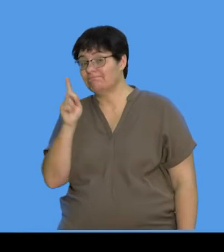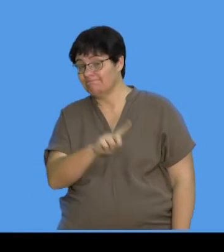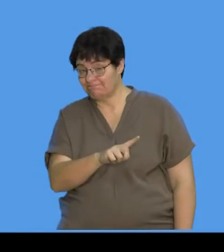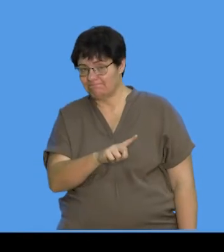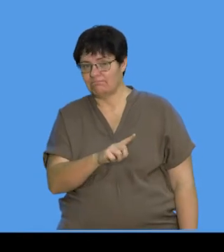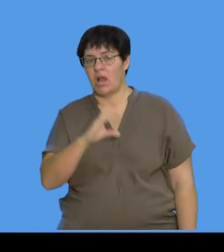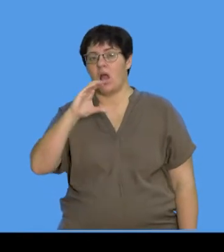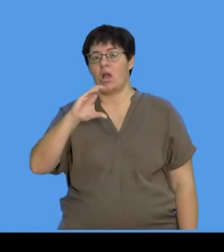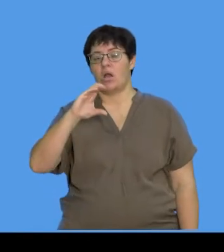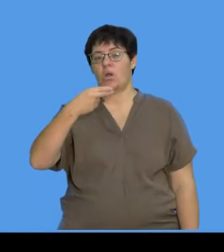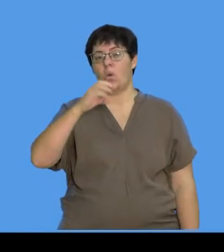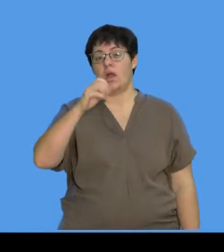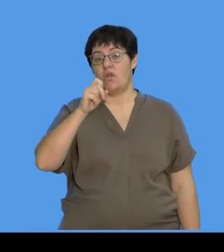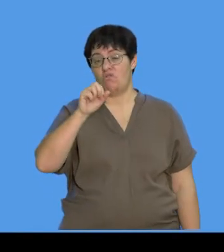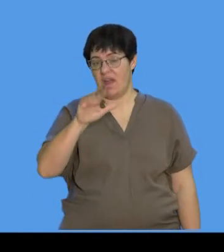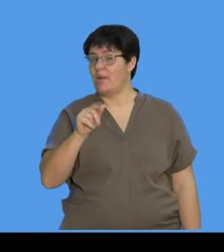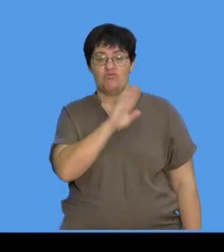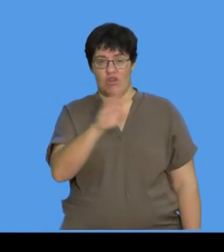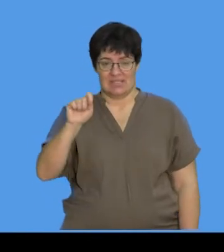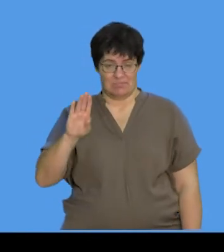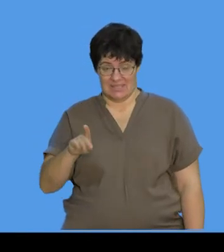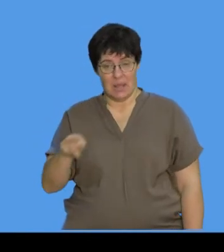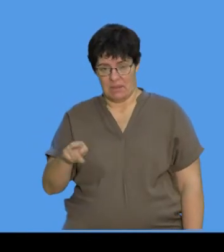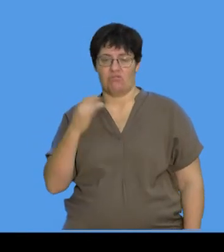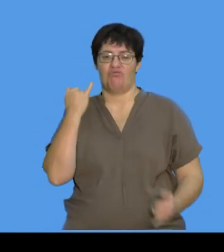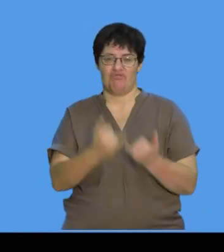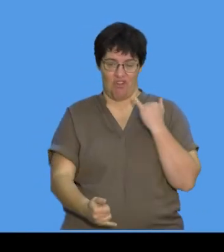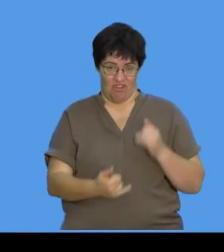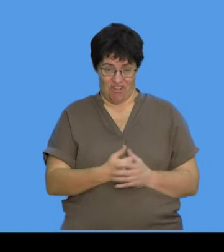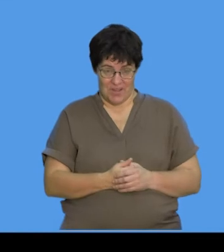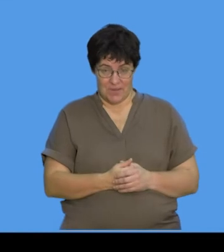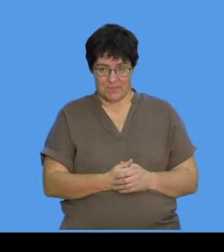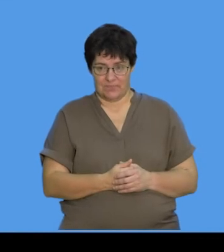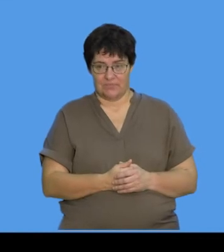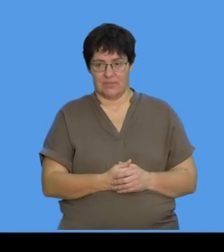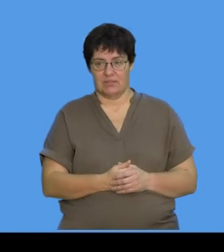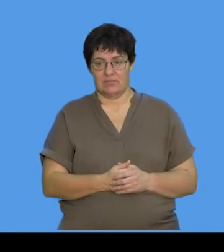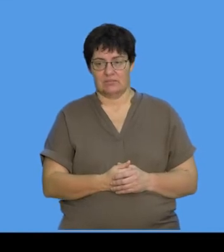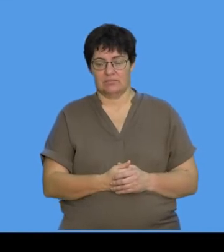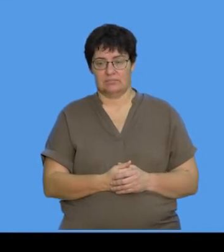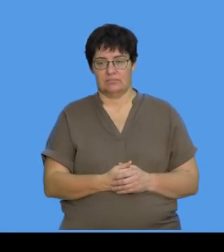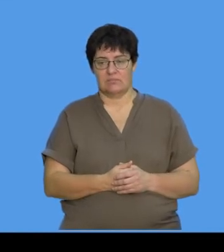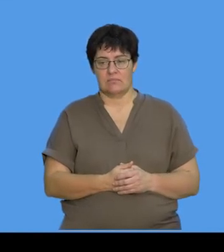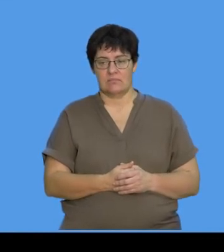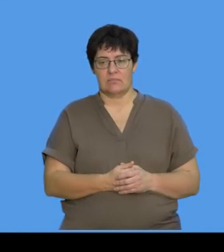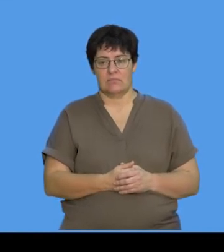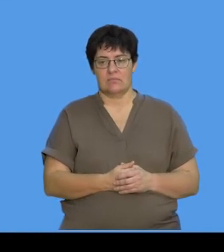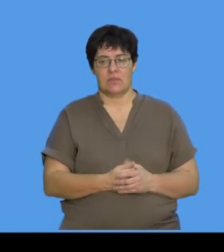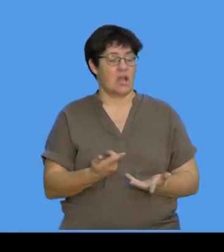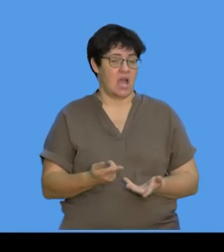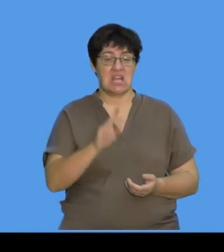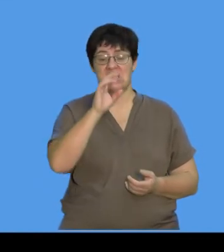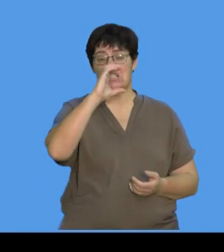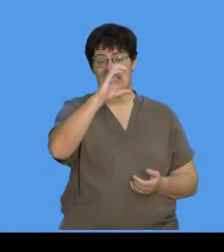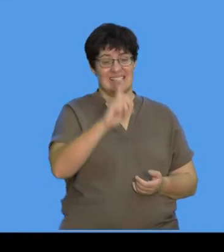was cholera, not TB, so that was incorrect, so it's not going to be B. Okay, C